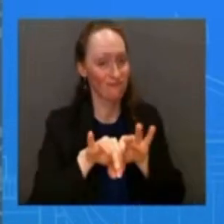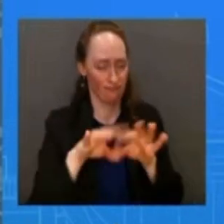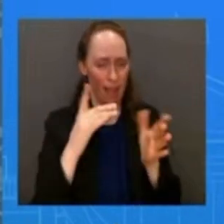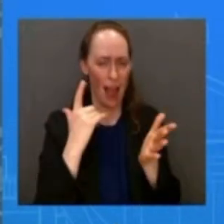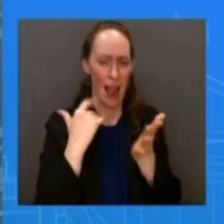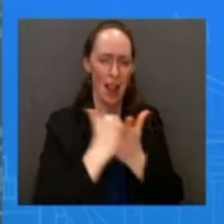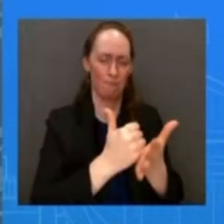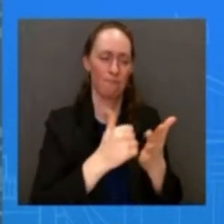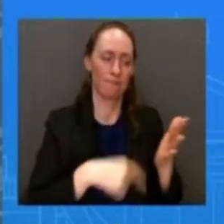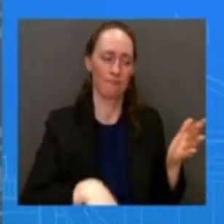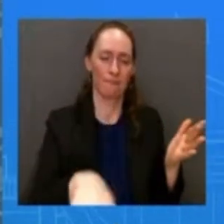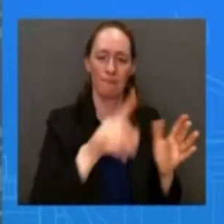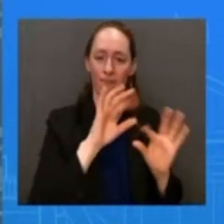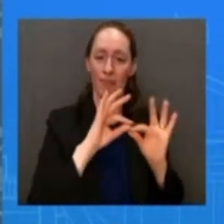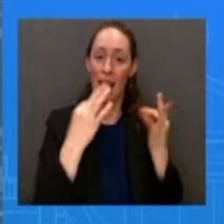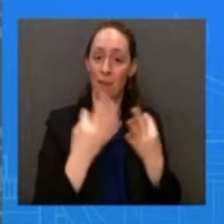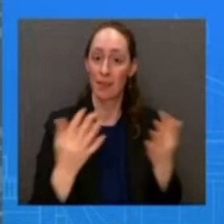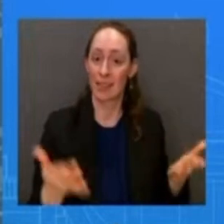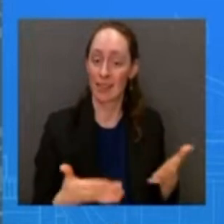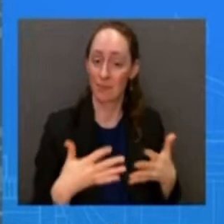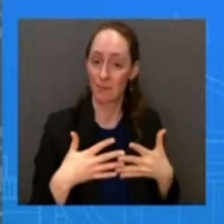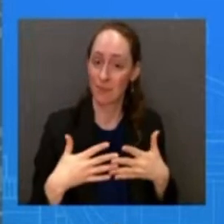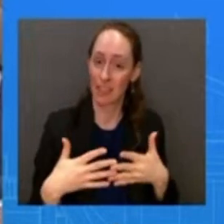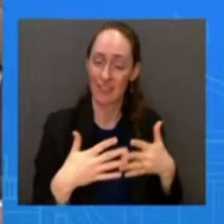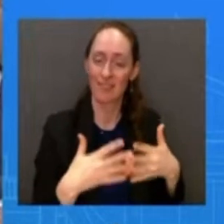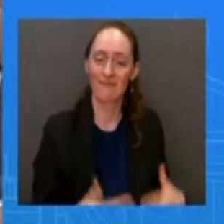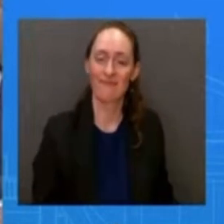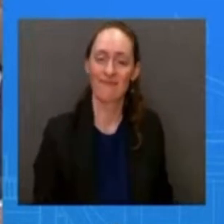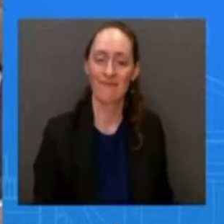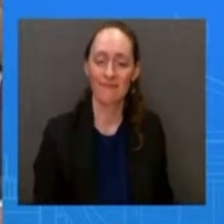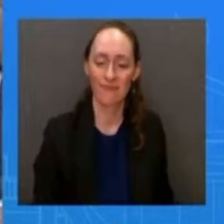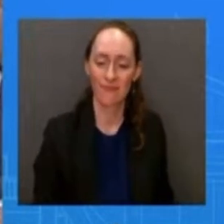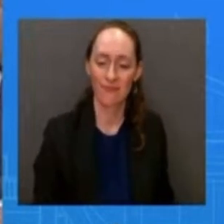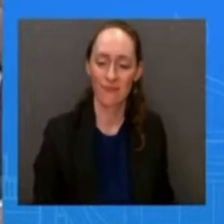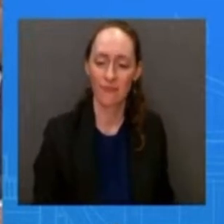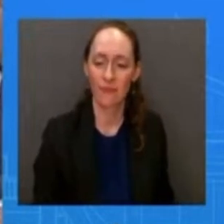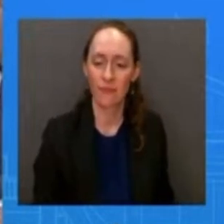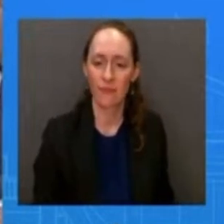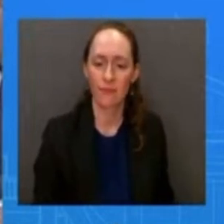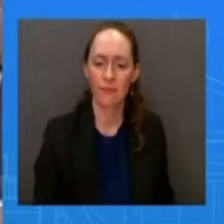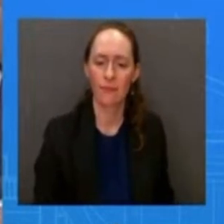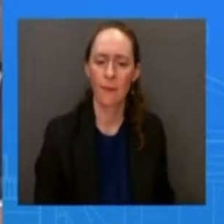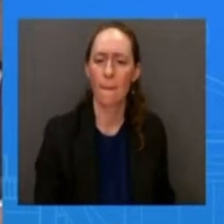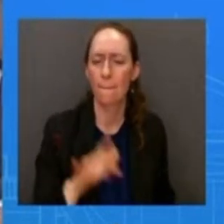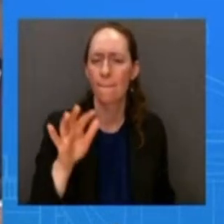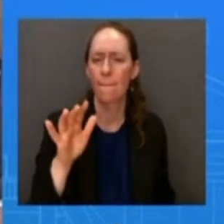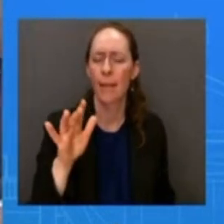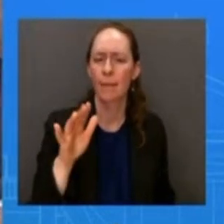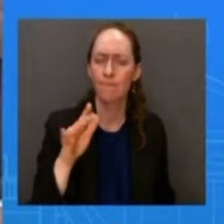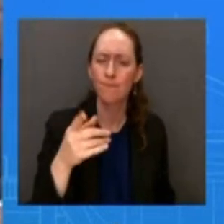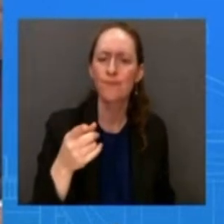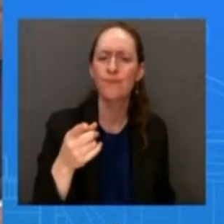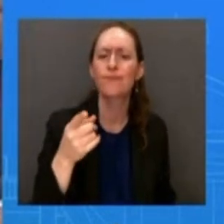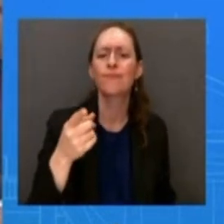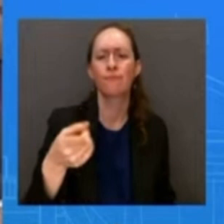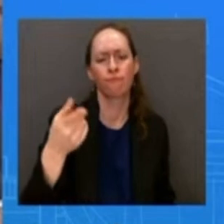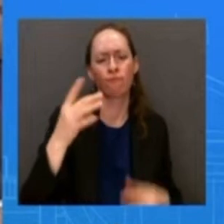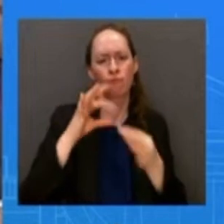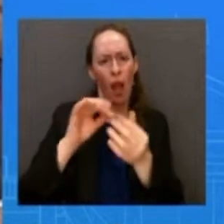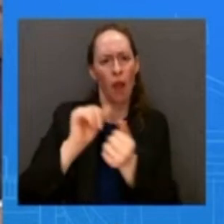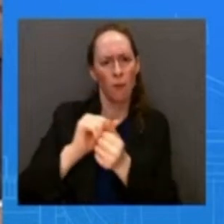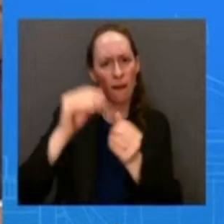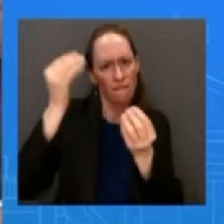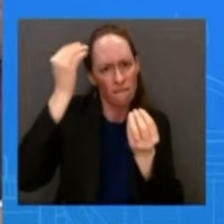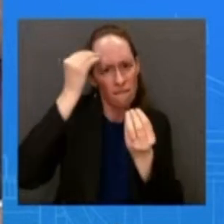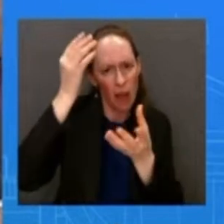thanks kareem going back to the intelligence community's conclusion what led them to conclude that these objects